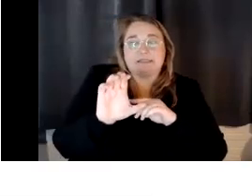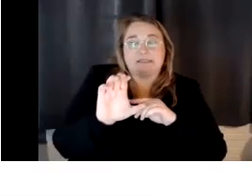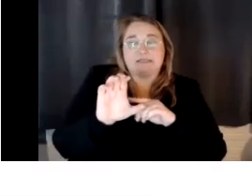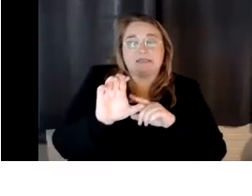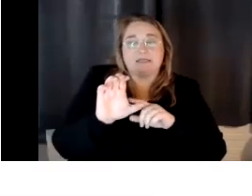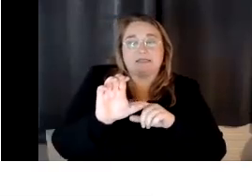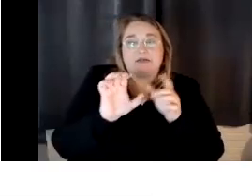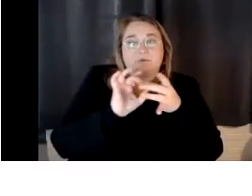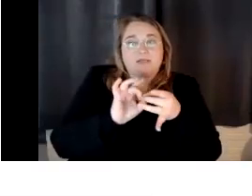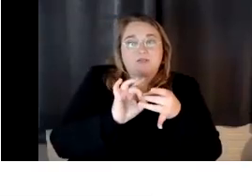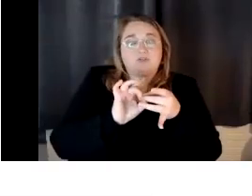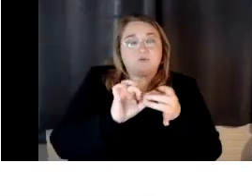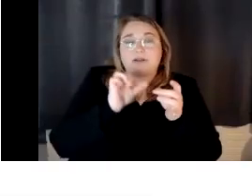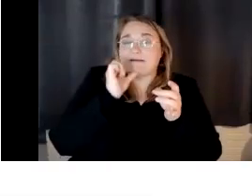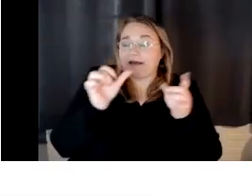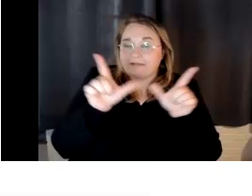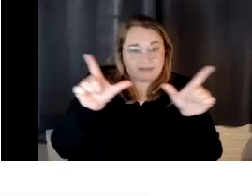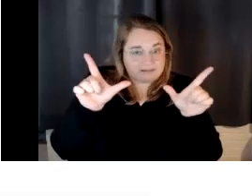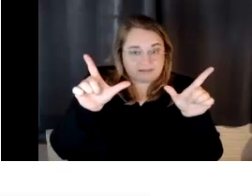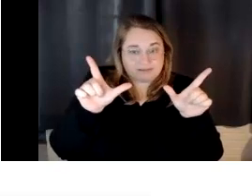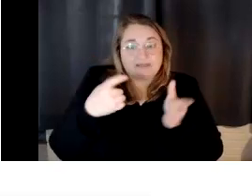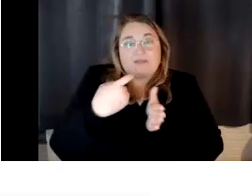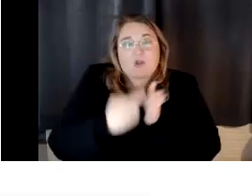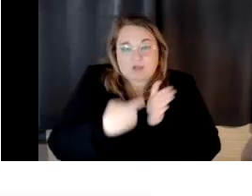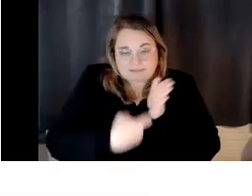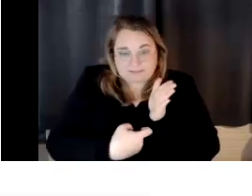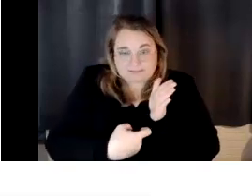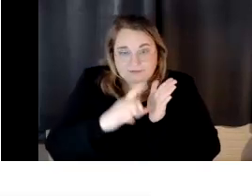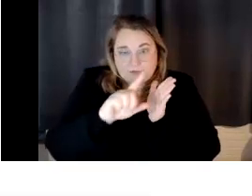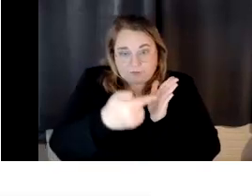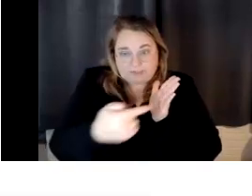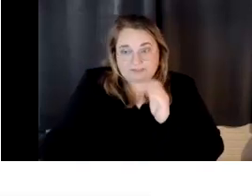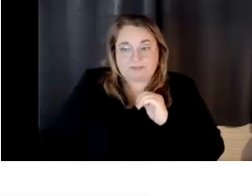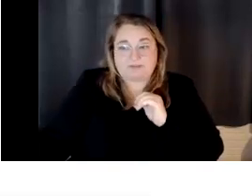the cost only. Okay. So this is kind of, um,